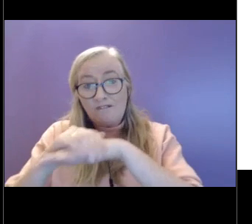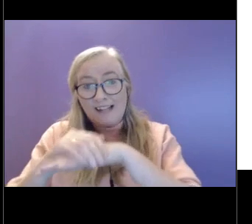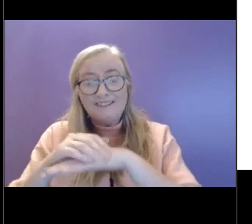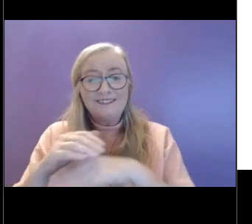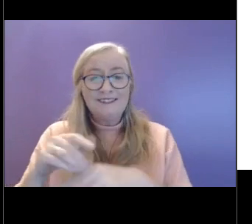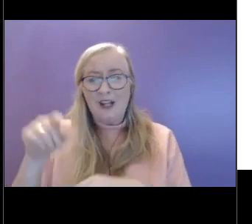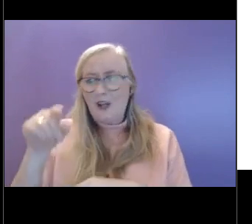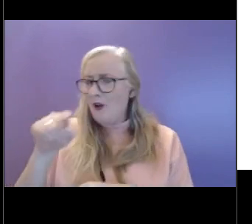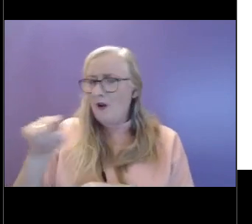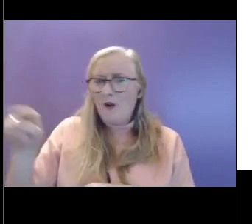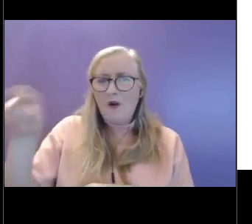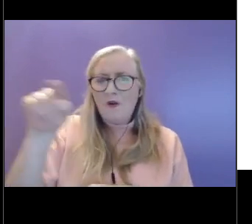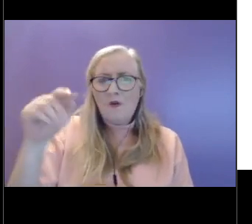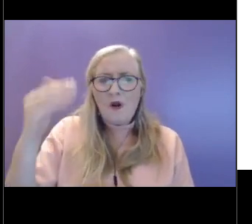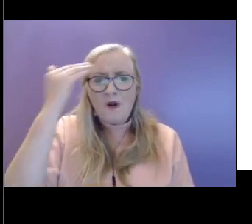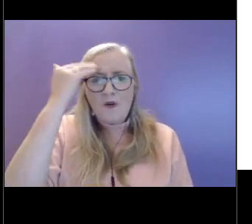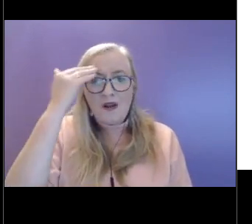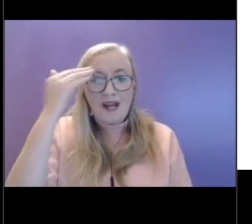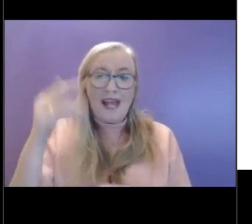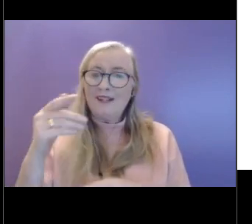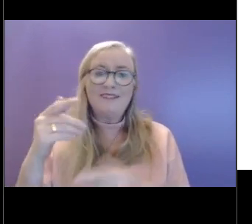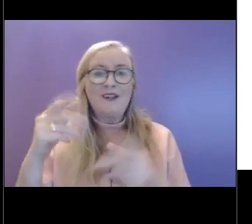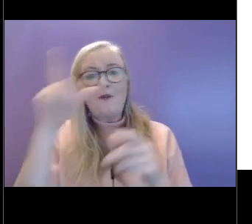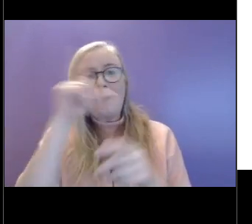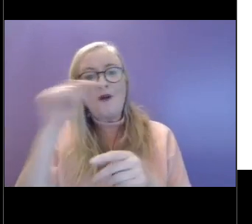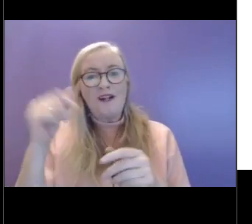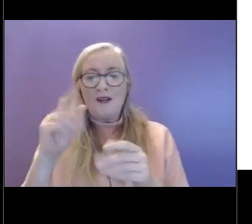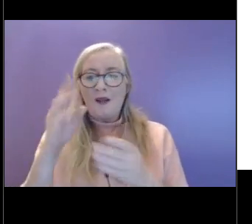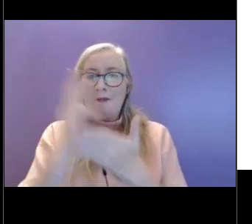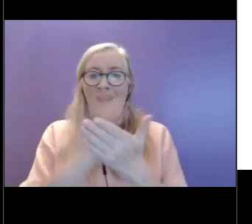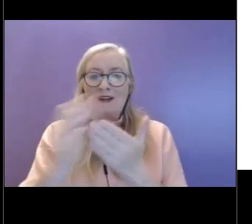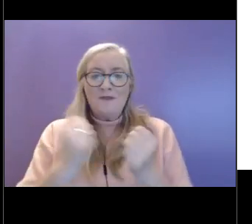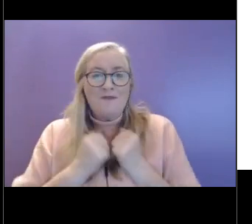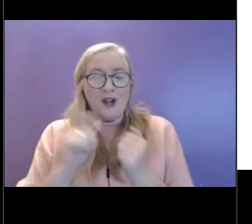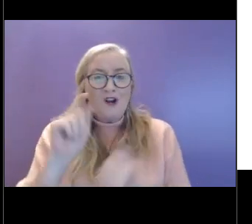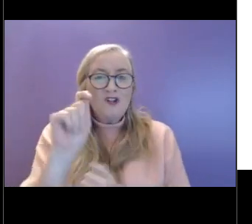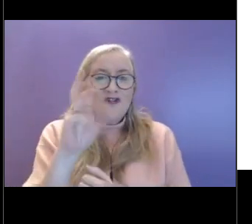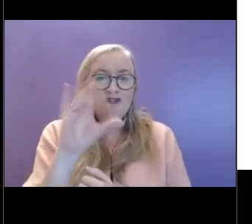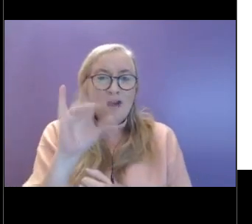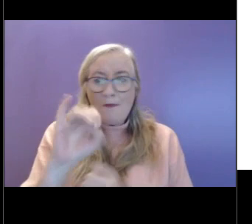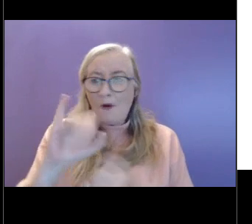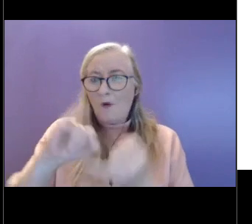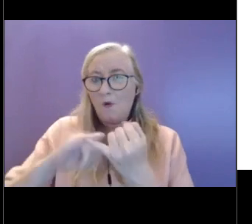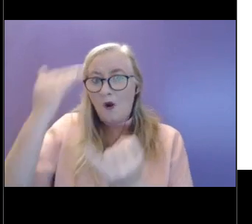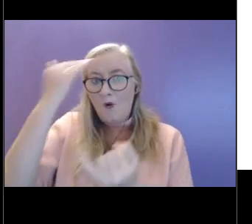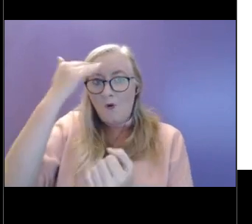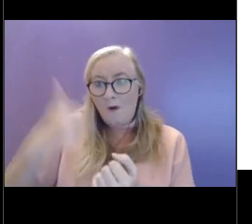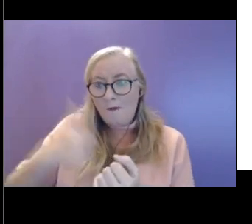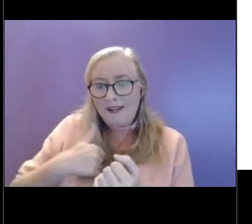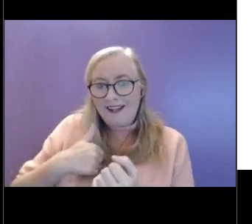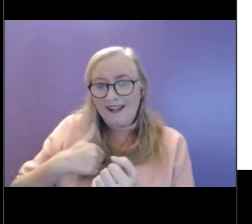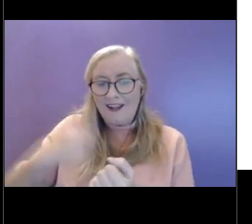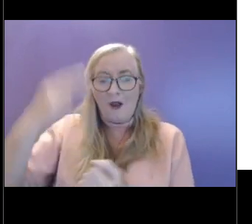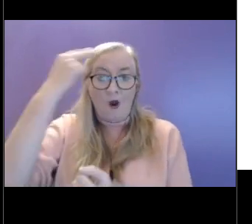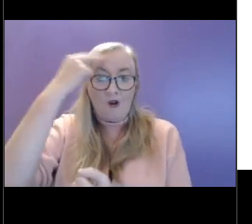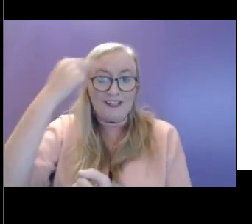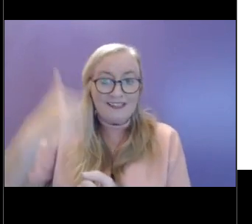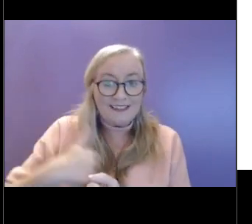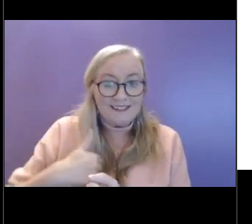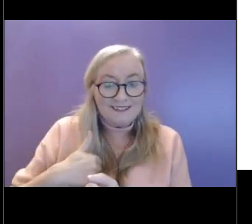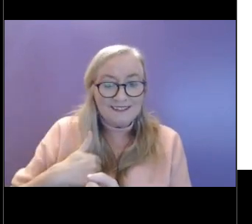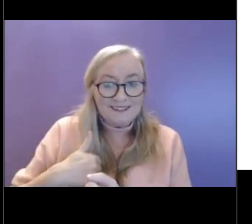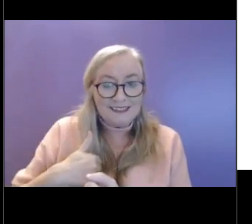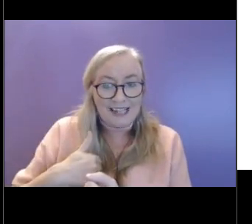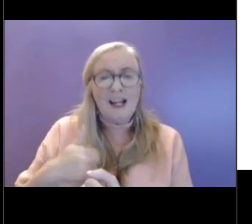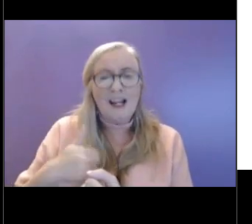who are part of your tribe, perhaps, who know who you are, who understand you, who get you and looking